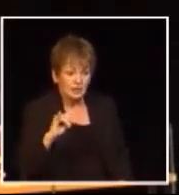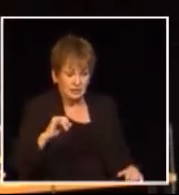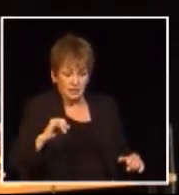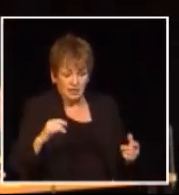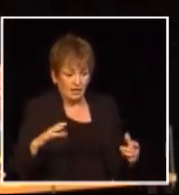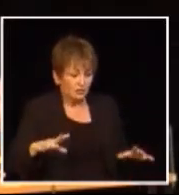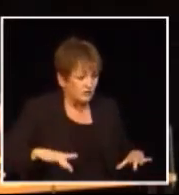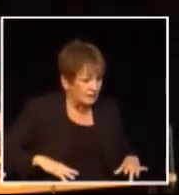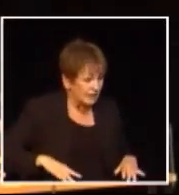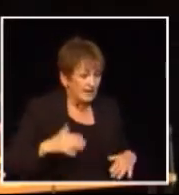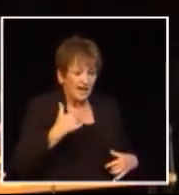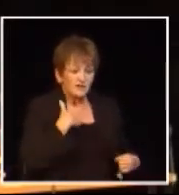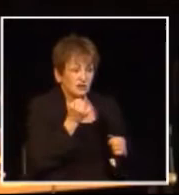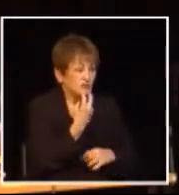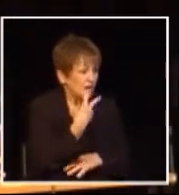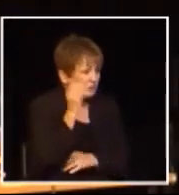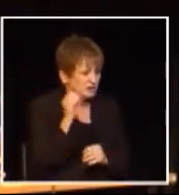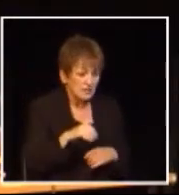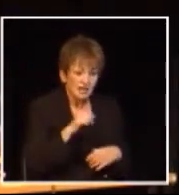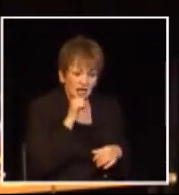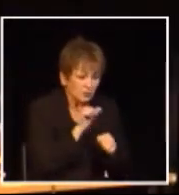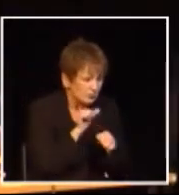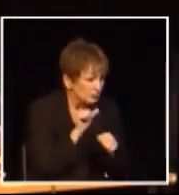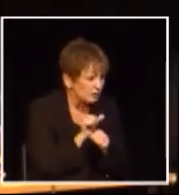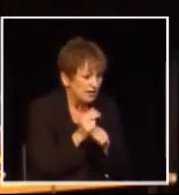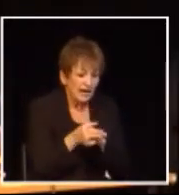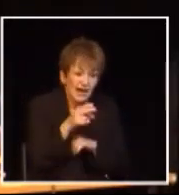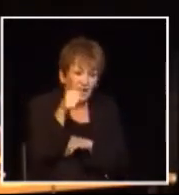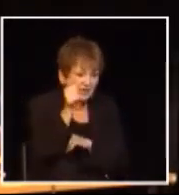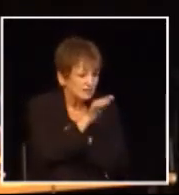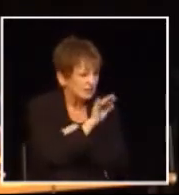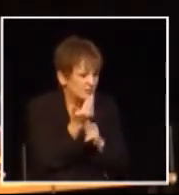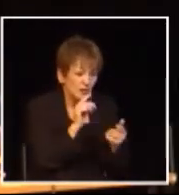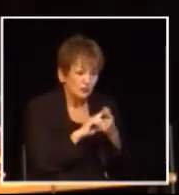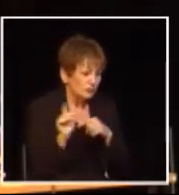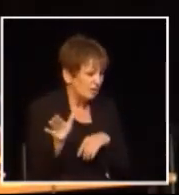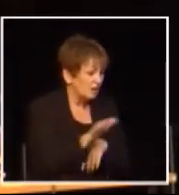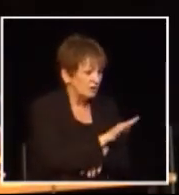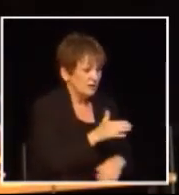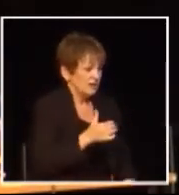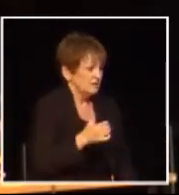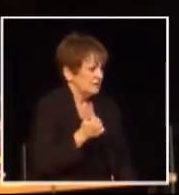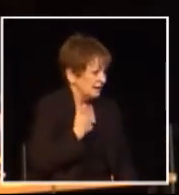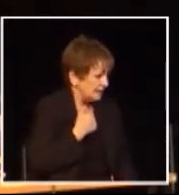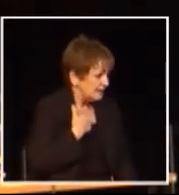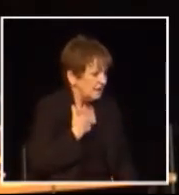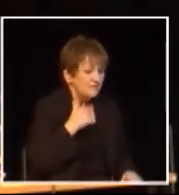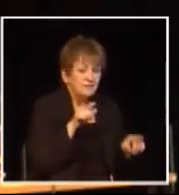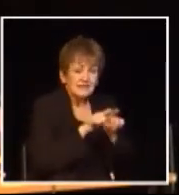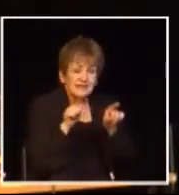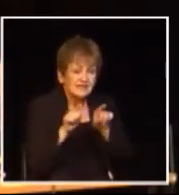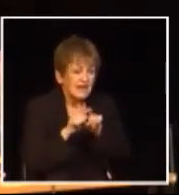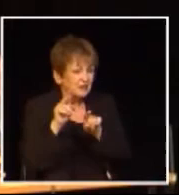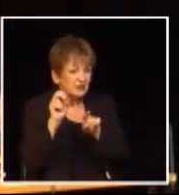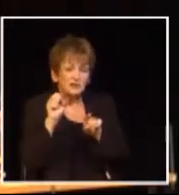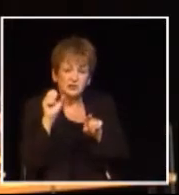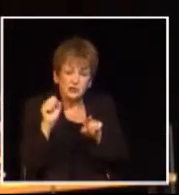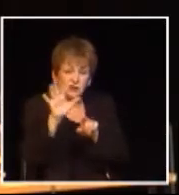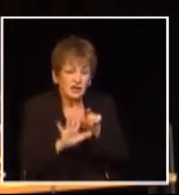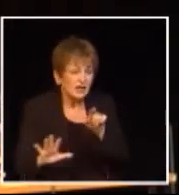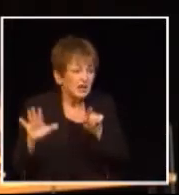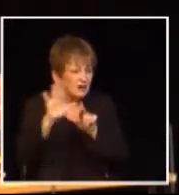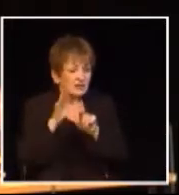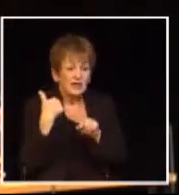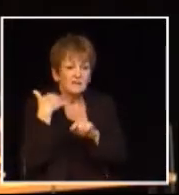there well Newfoundland has 12.5% unemployment the highest in the country Nova Scotia and New Brunswick are in the 9